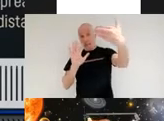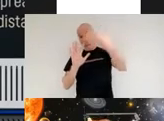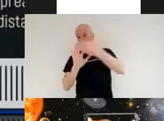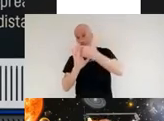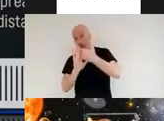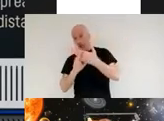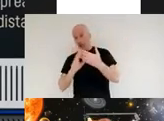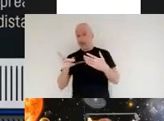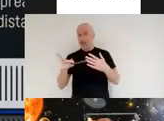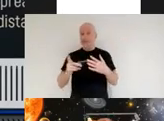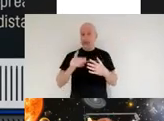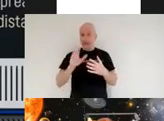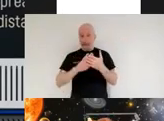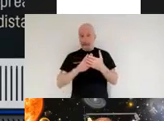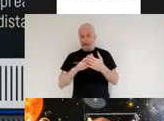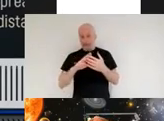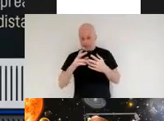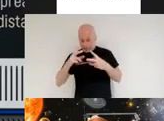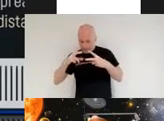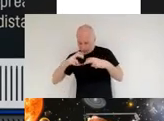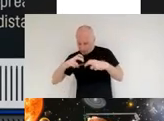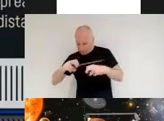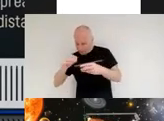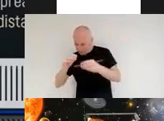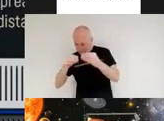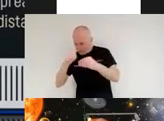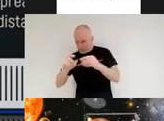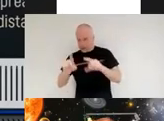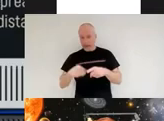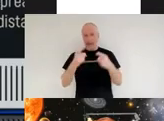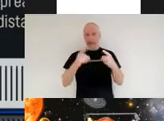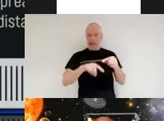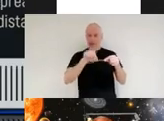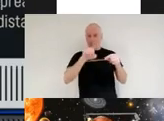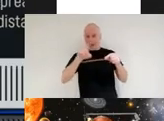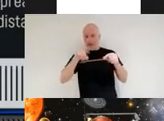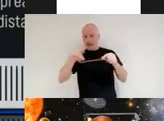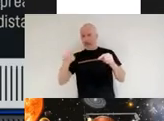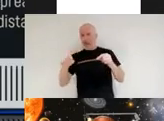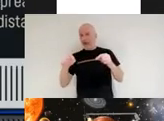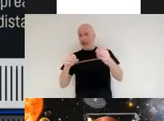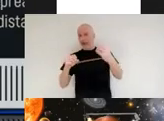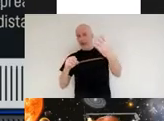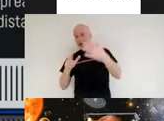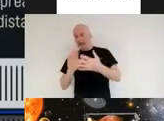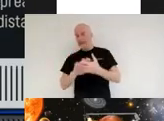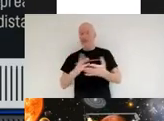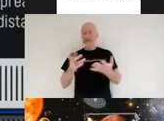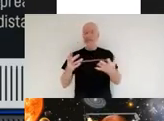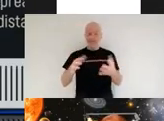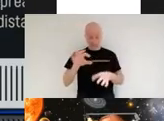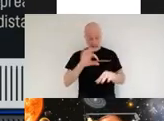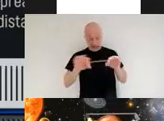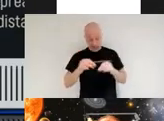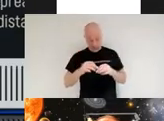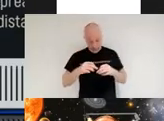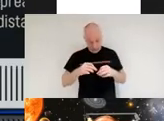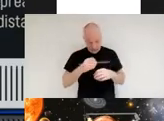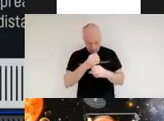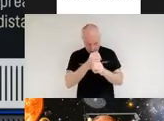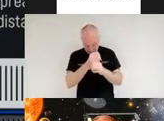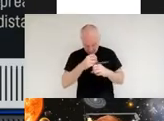wavelengths of light and then we can start to send that to our scientists who will analyze it to see what that's actually telling us